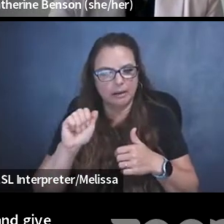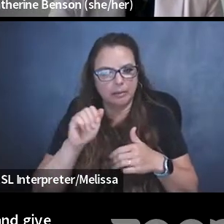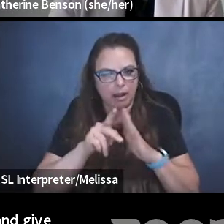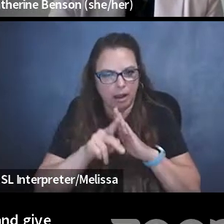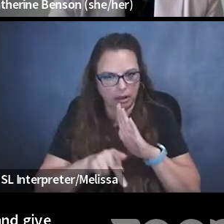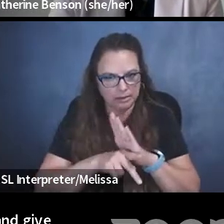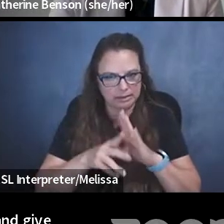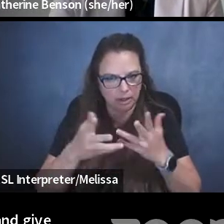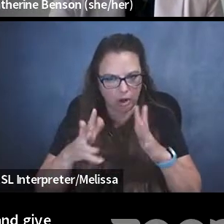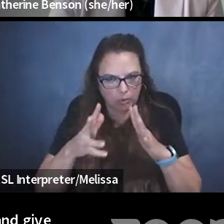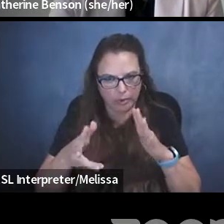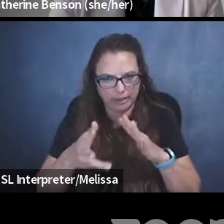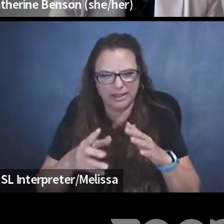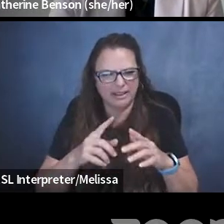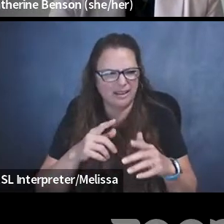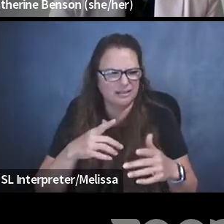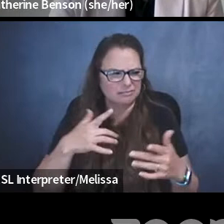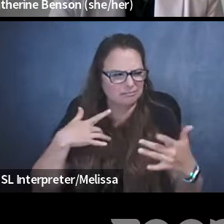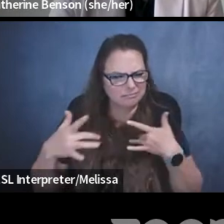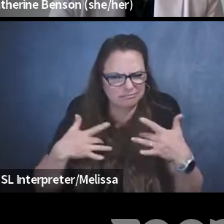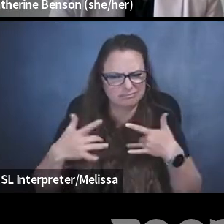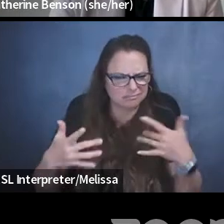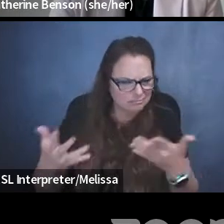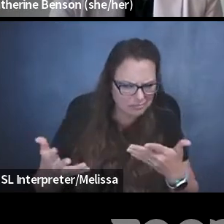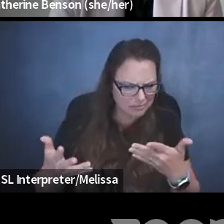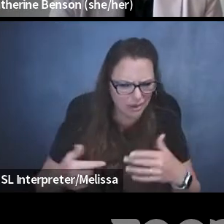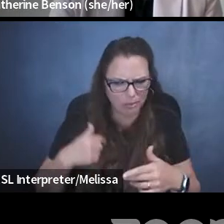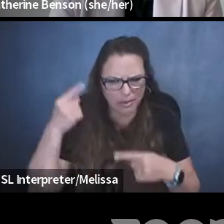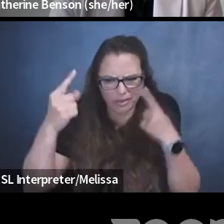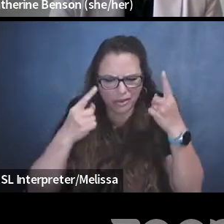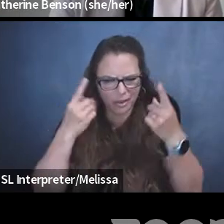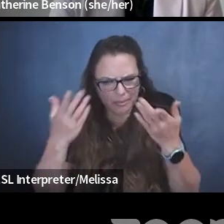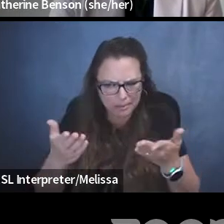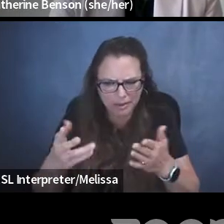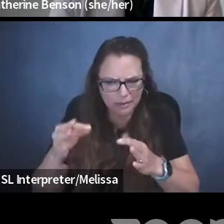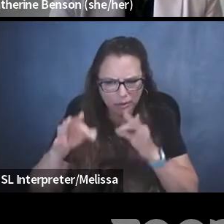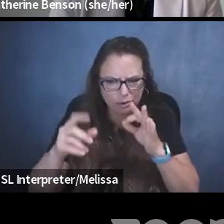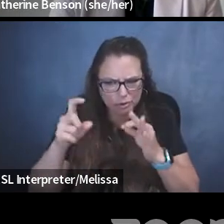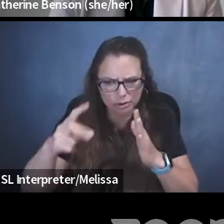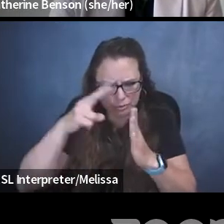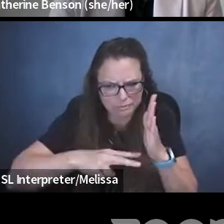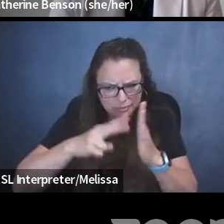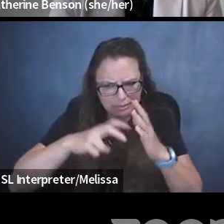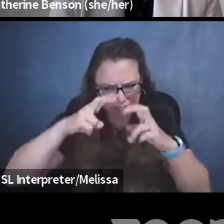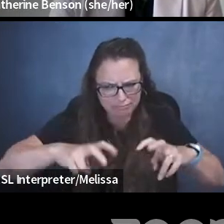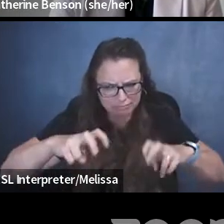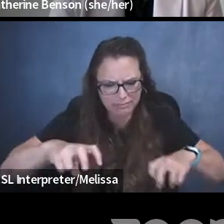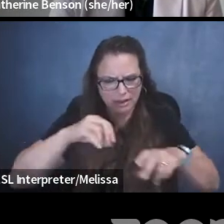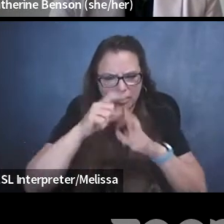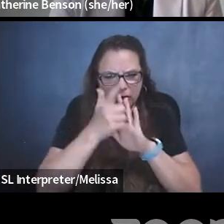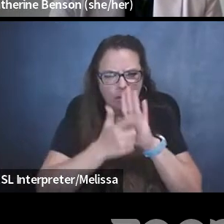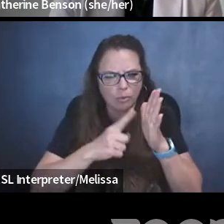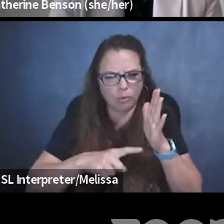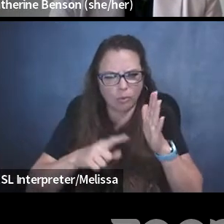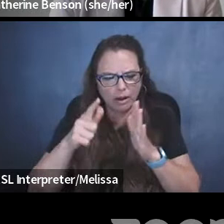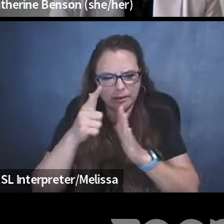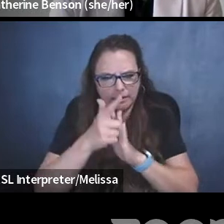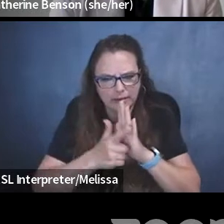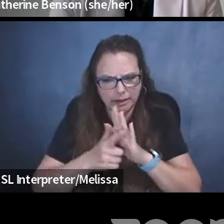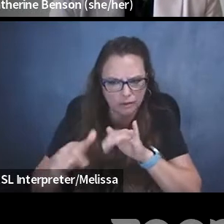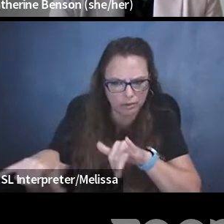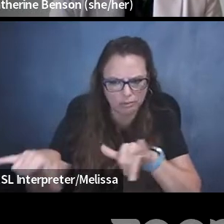of, maybe our courts should have read into the law what the legal threshold should be.